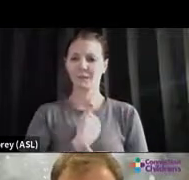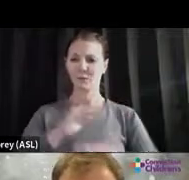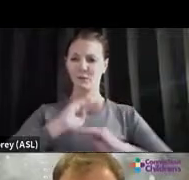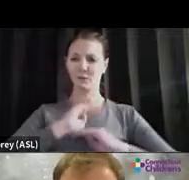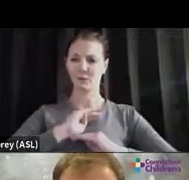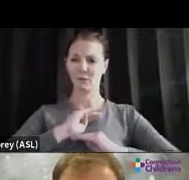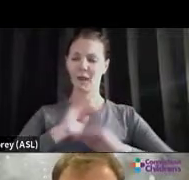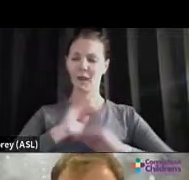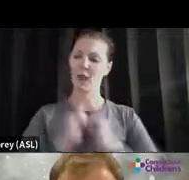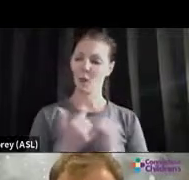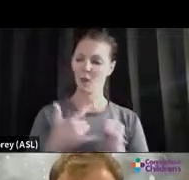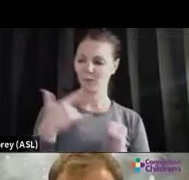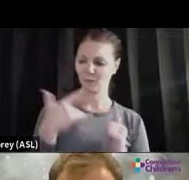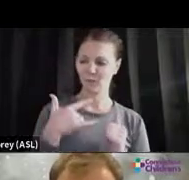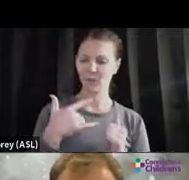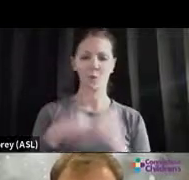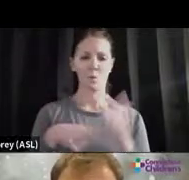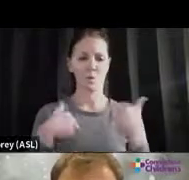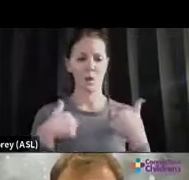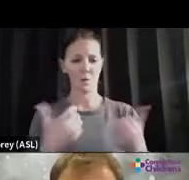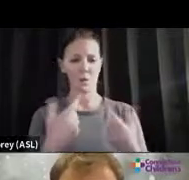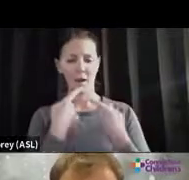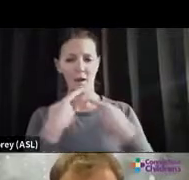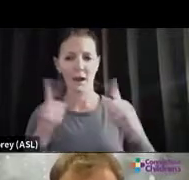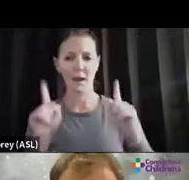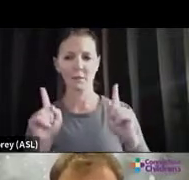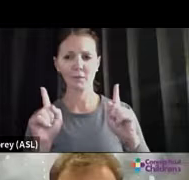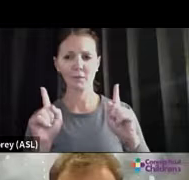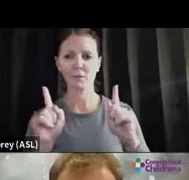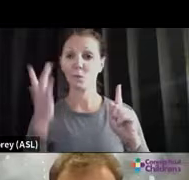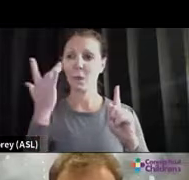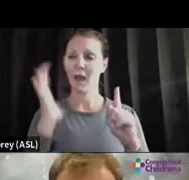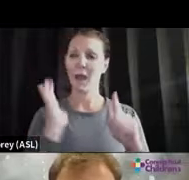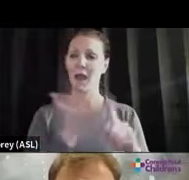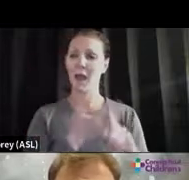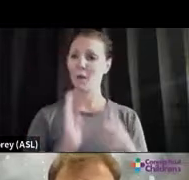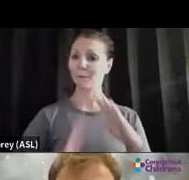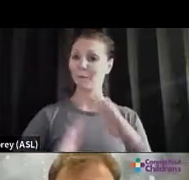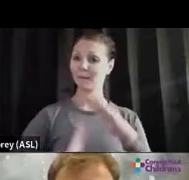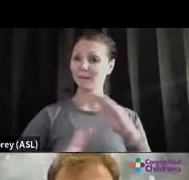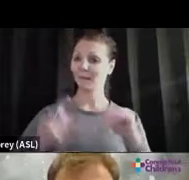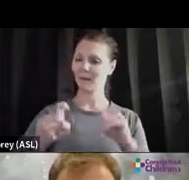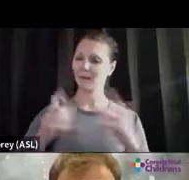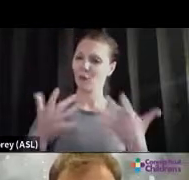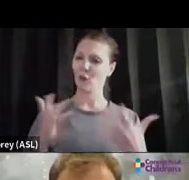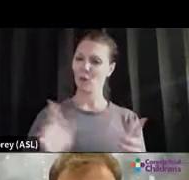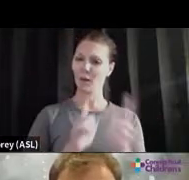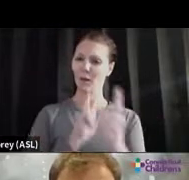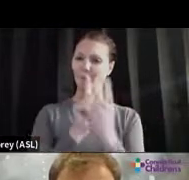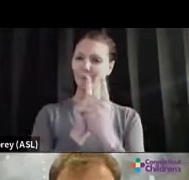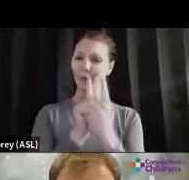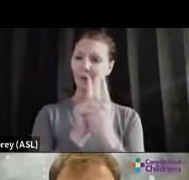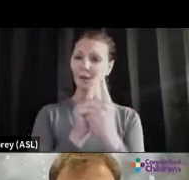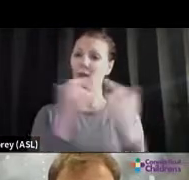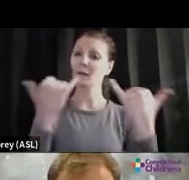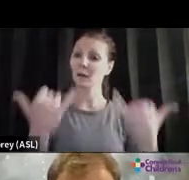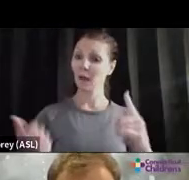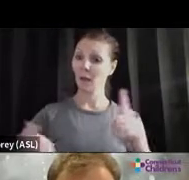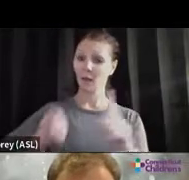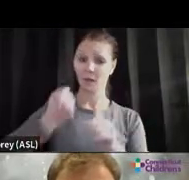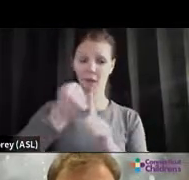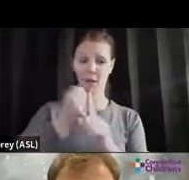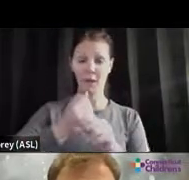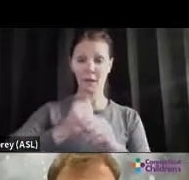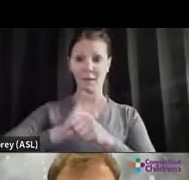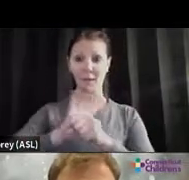we feel and how we want to accomplish things because a lot of our basic needs were met. But with the pandemic coming on and